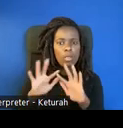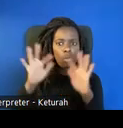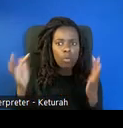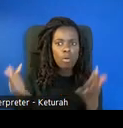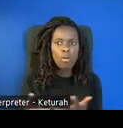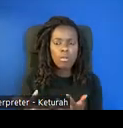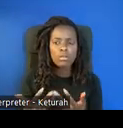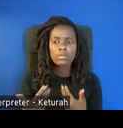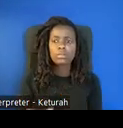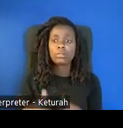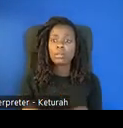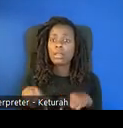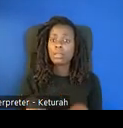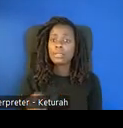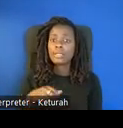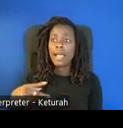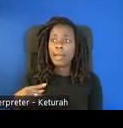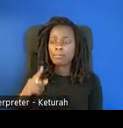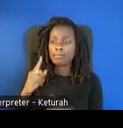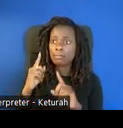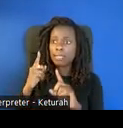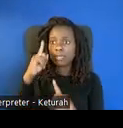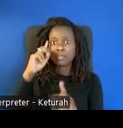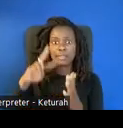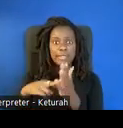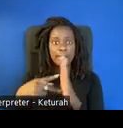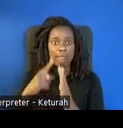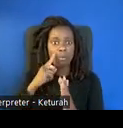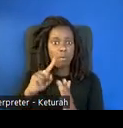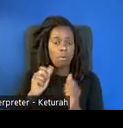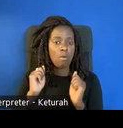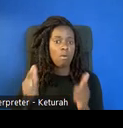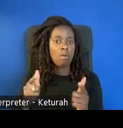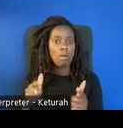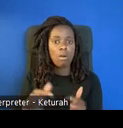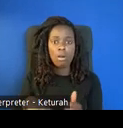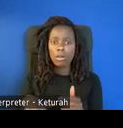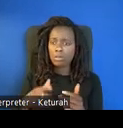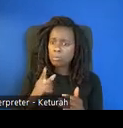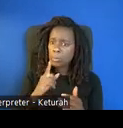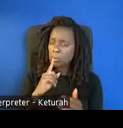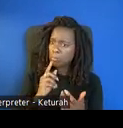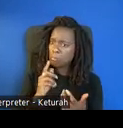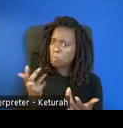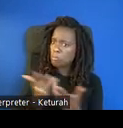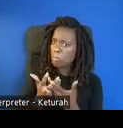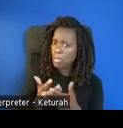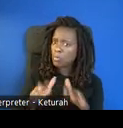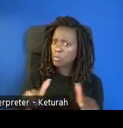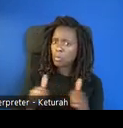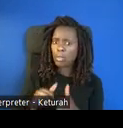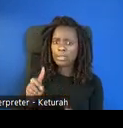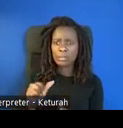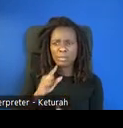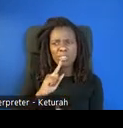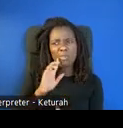And this app, it's intended for everybody. It's to be accessible for kids with disabilities, but it's really for all kids. And there were